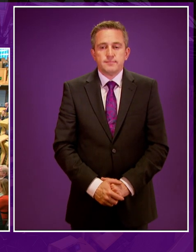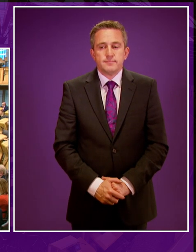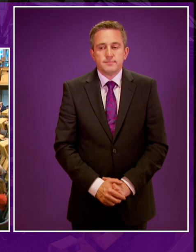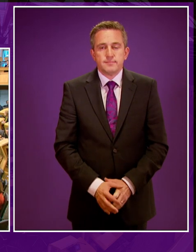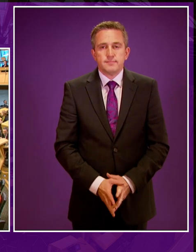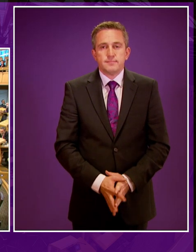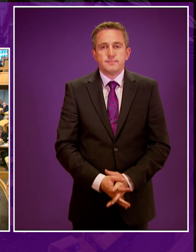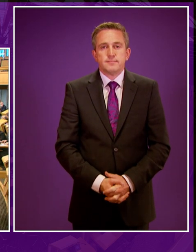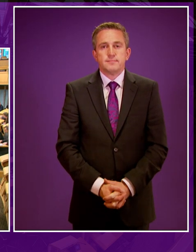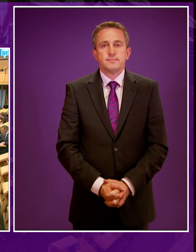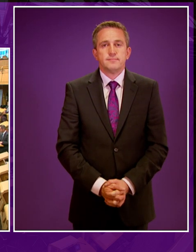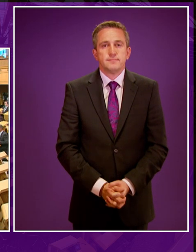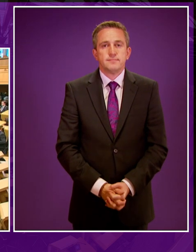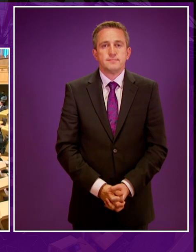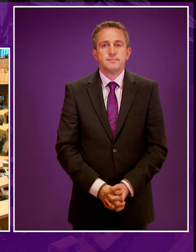Members may